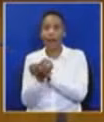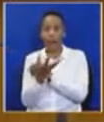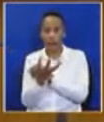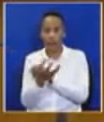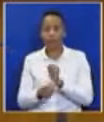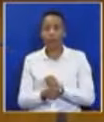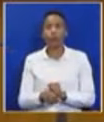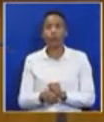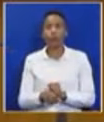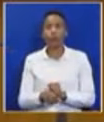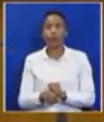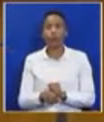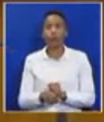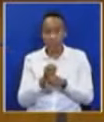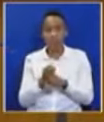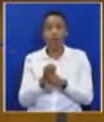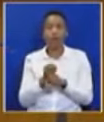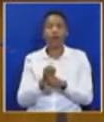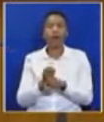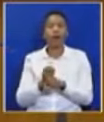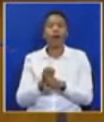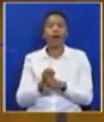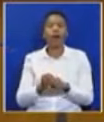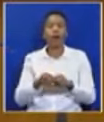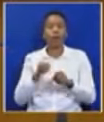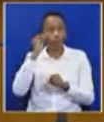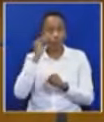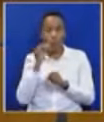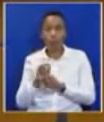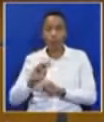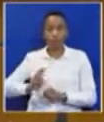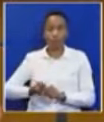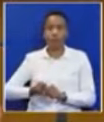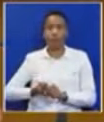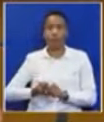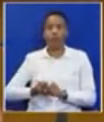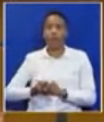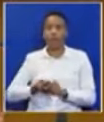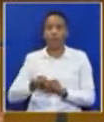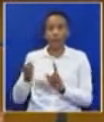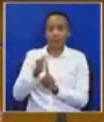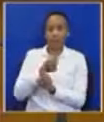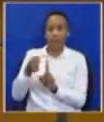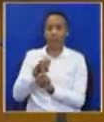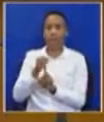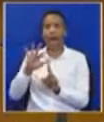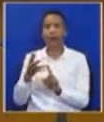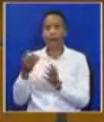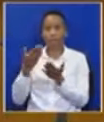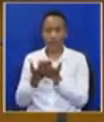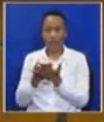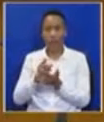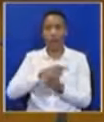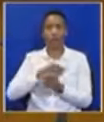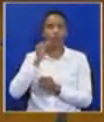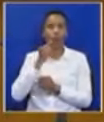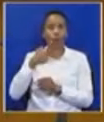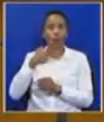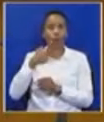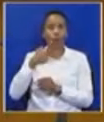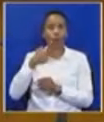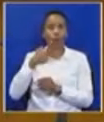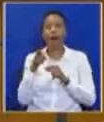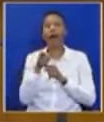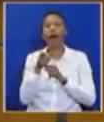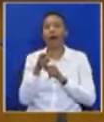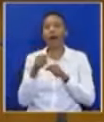approach to empowering women to ensure that they are never at the mercy of men for their lovely words. order,